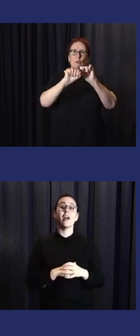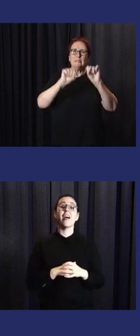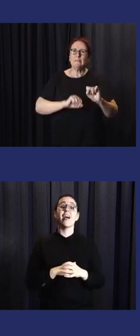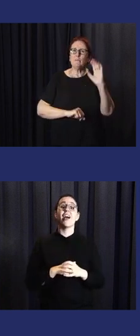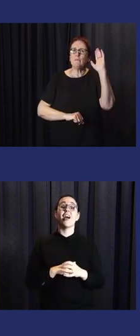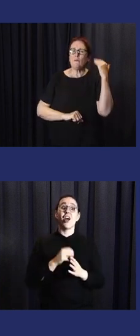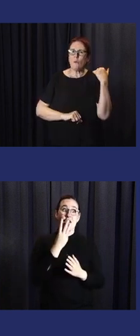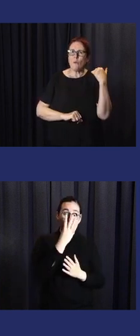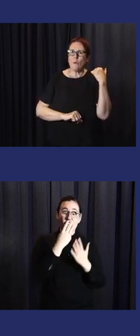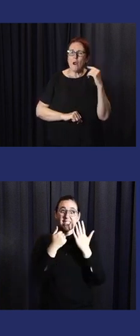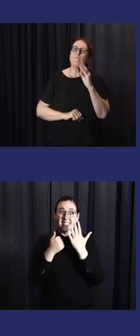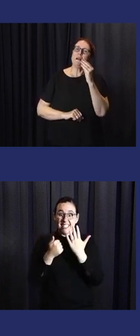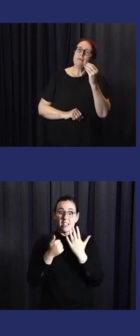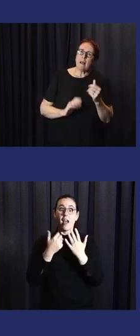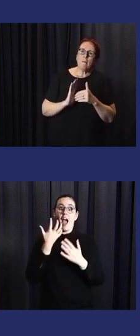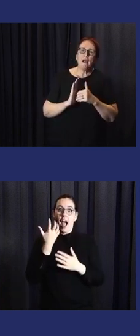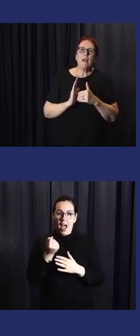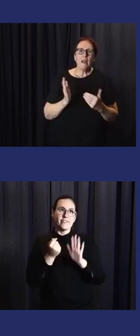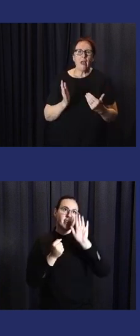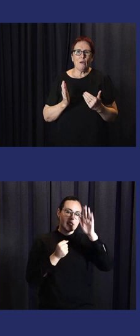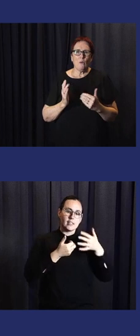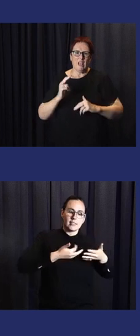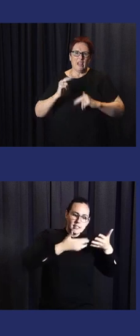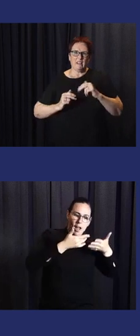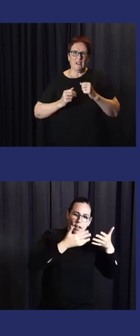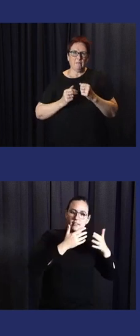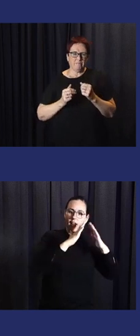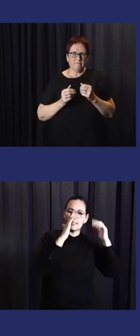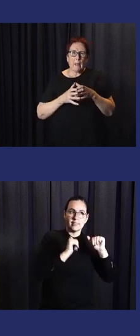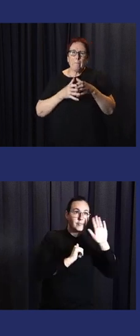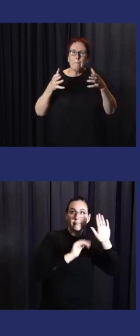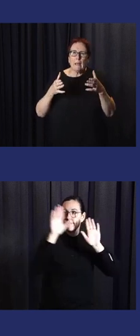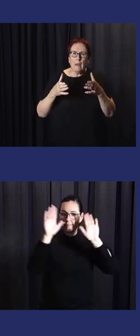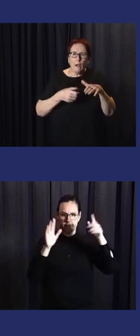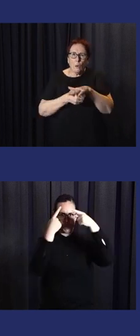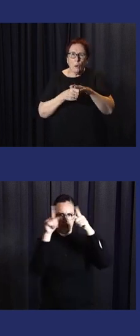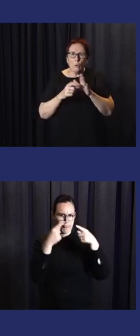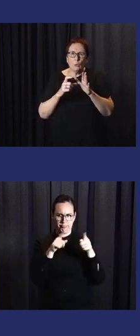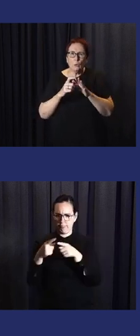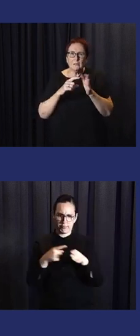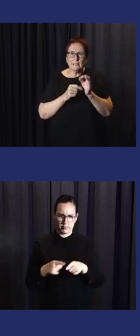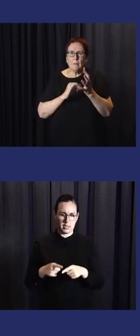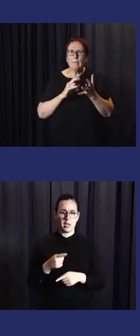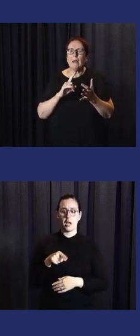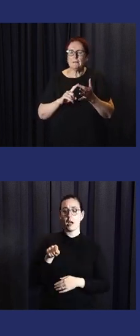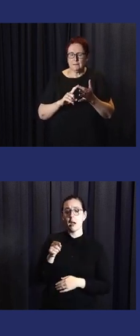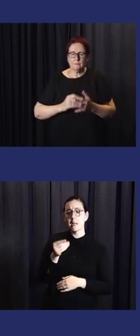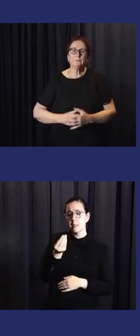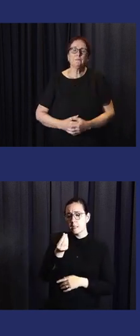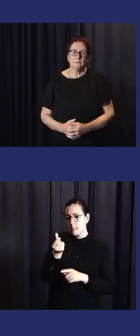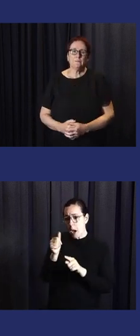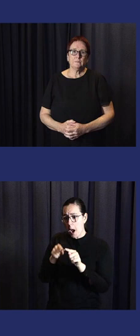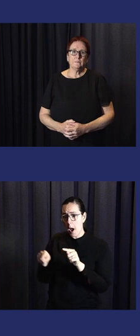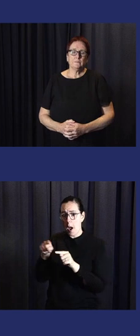provinces have its own data system. But now, some province is on the way to